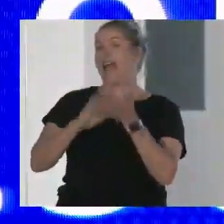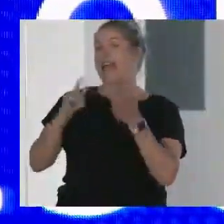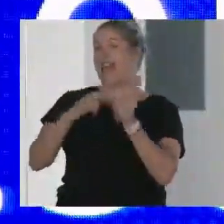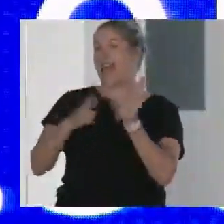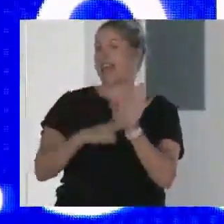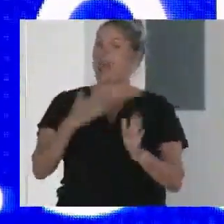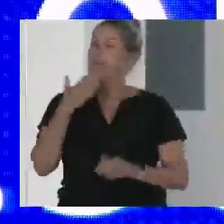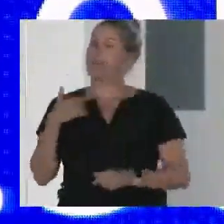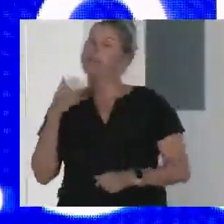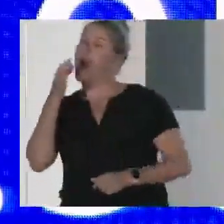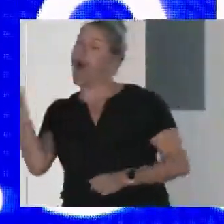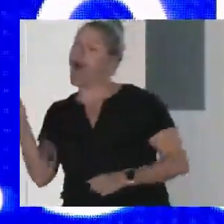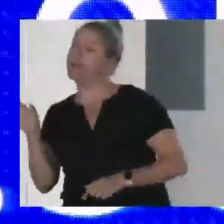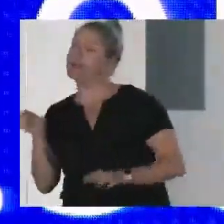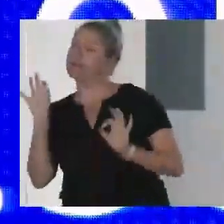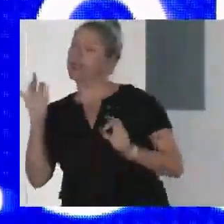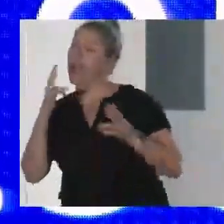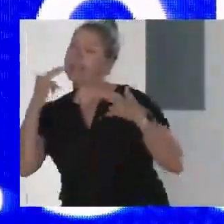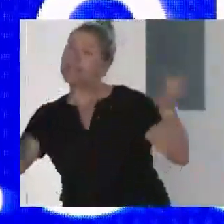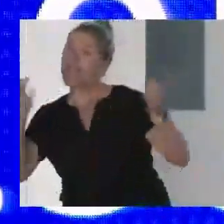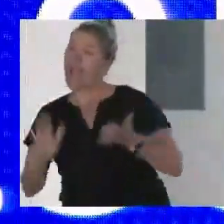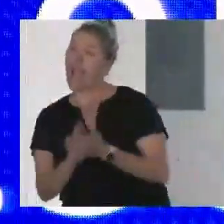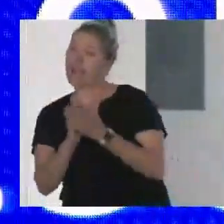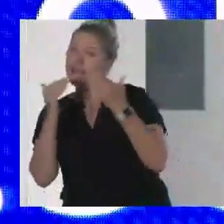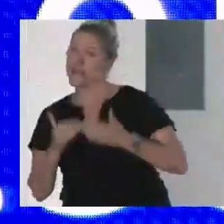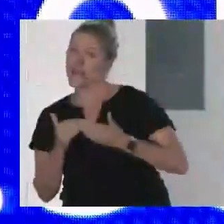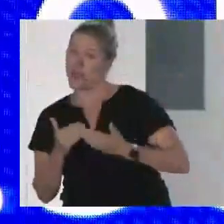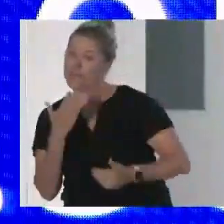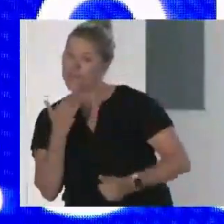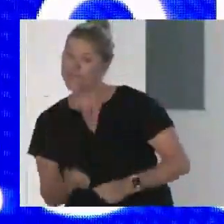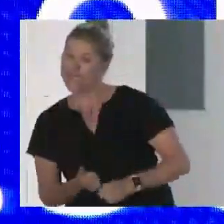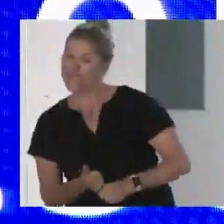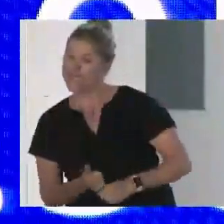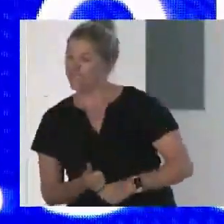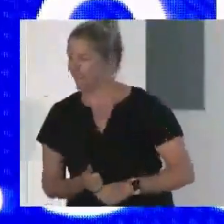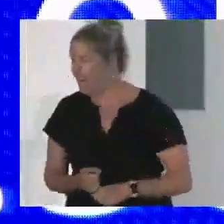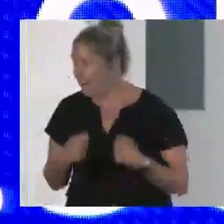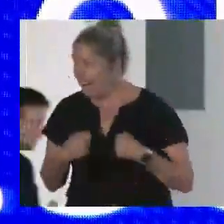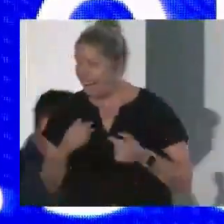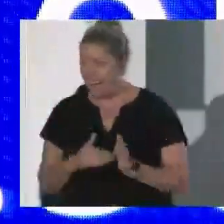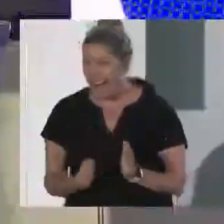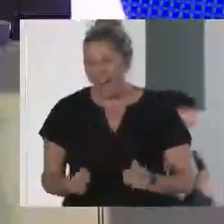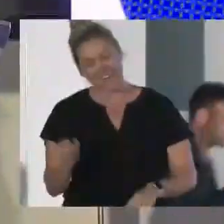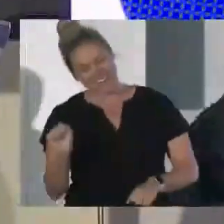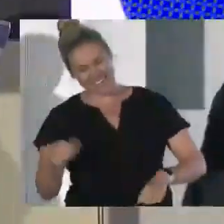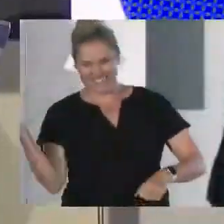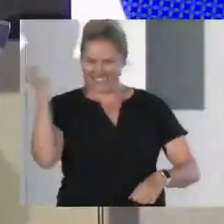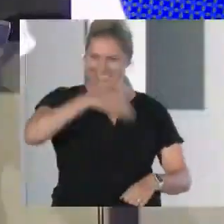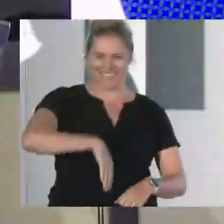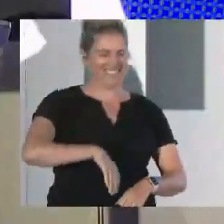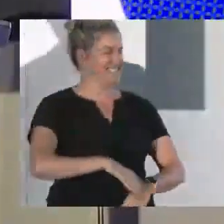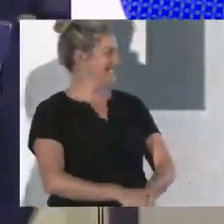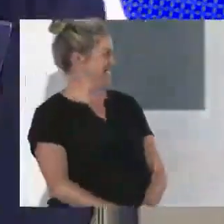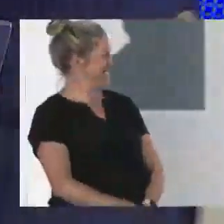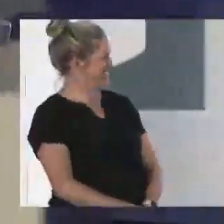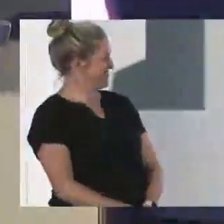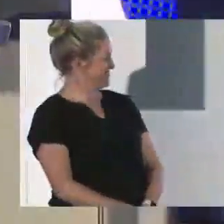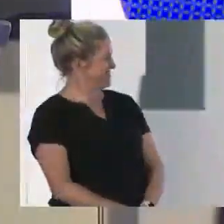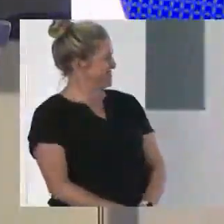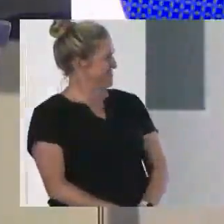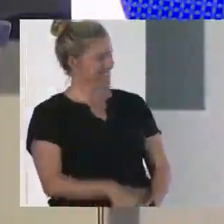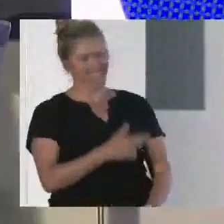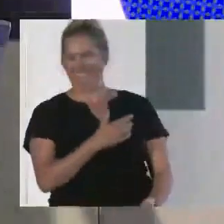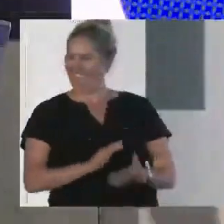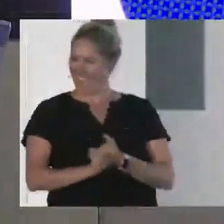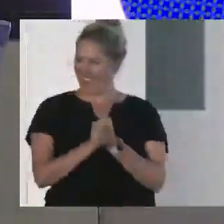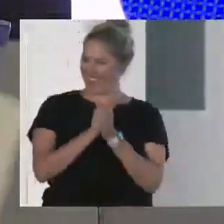because you don't want me to sing Happy Birthday. Trust me. Yeah, come up, Nathan. Thanks, Chris. Appreciate it, buddy.